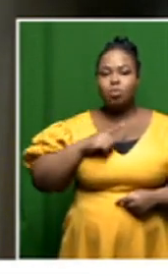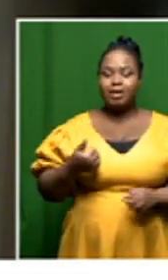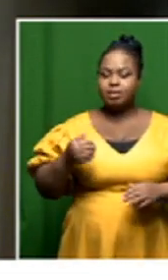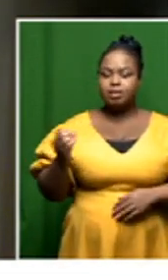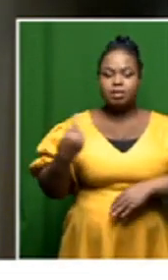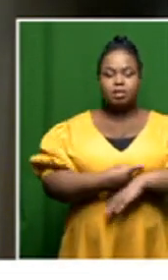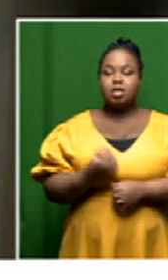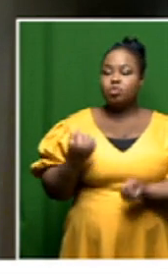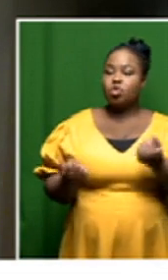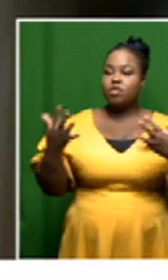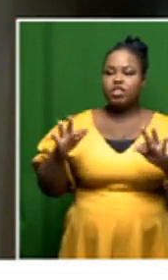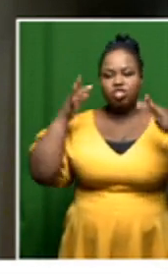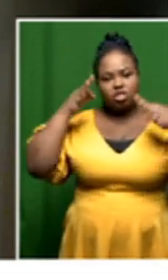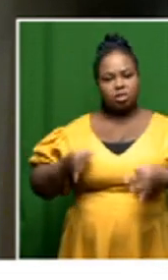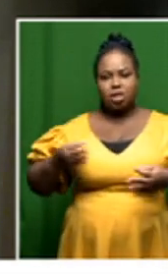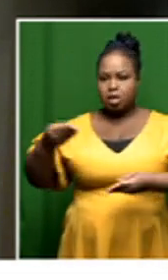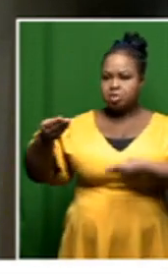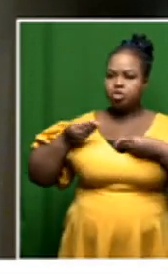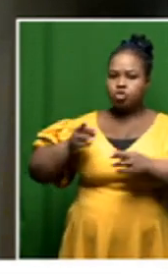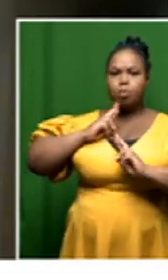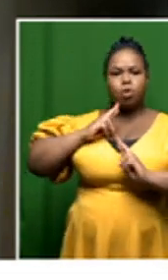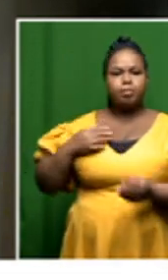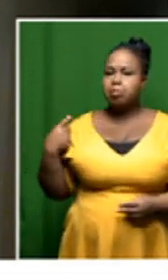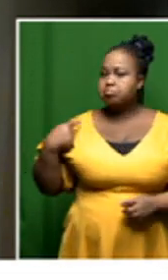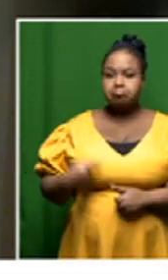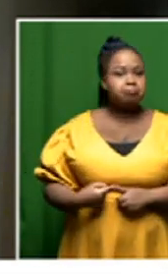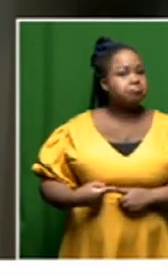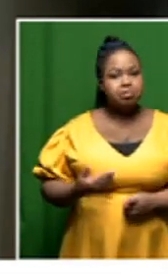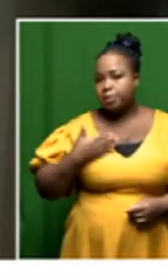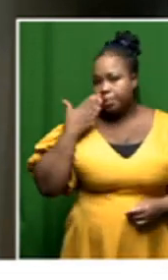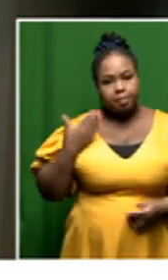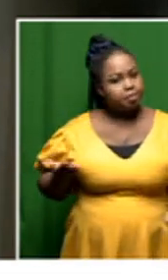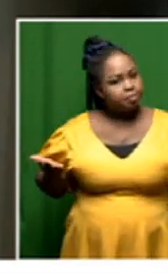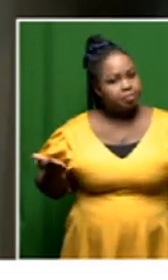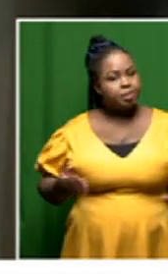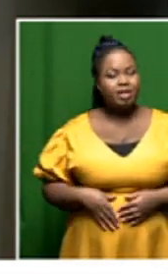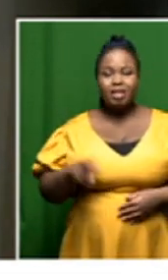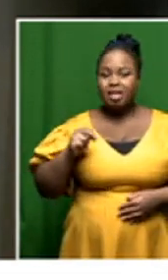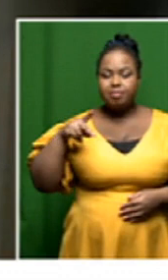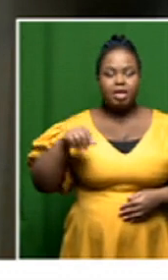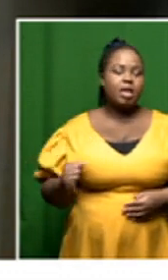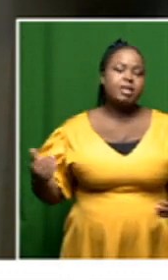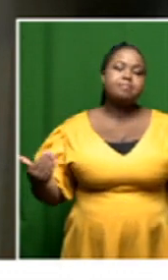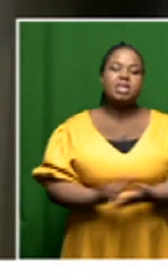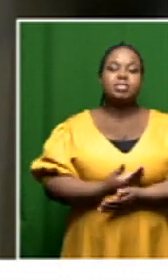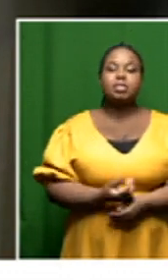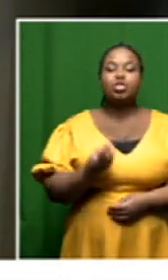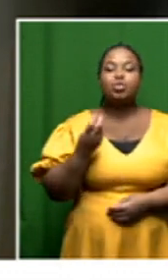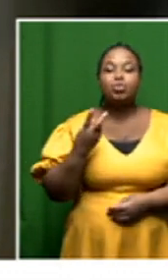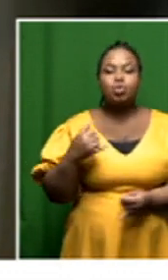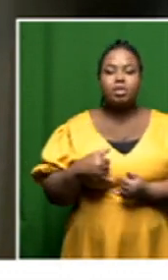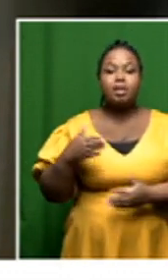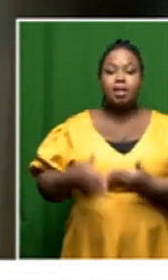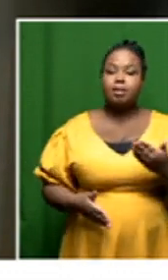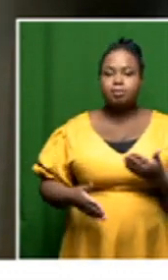court's uh decision and can i tell you that the npa has missed two court deadlines